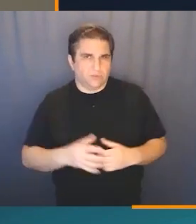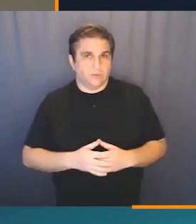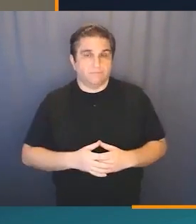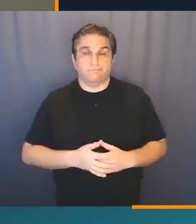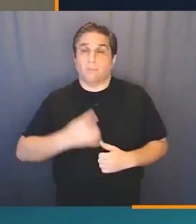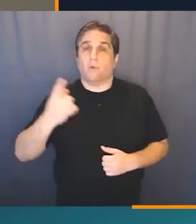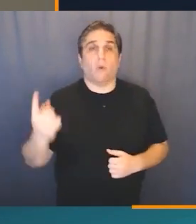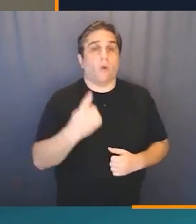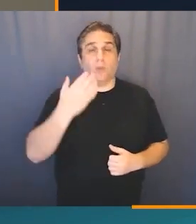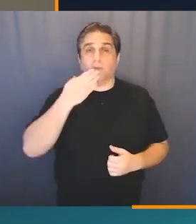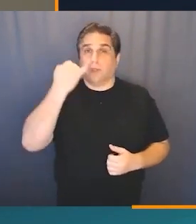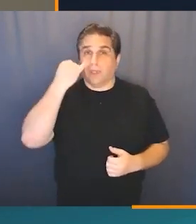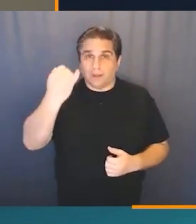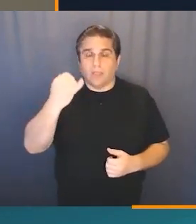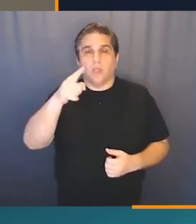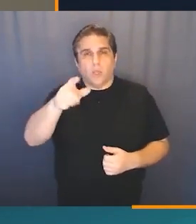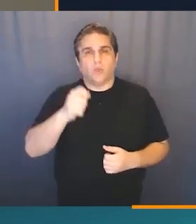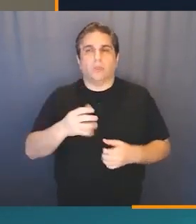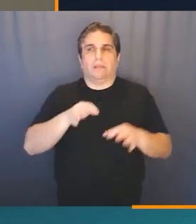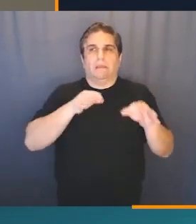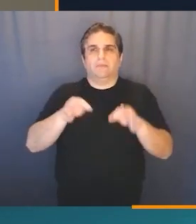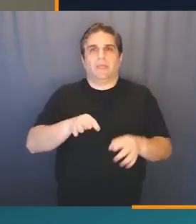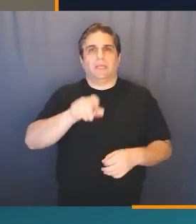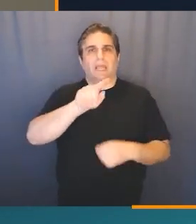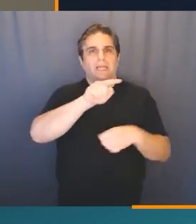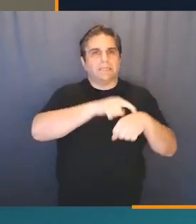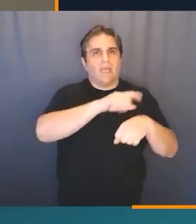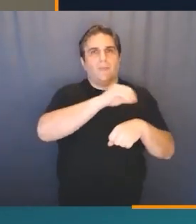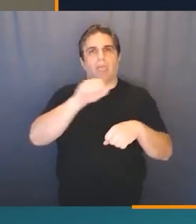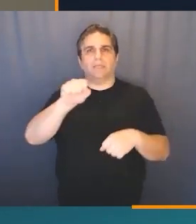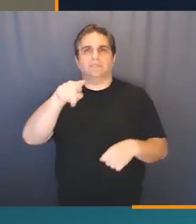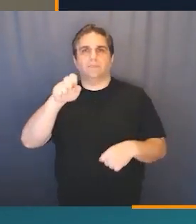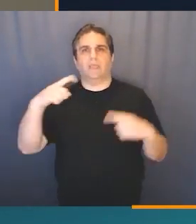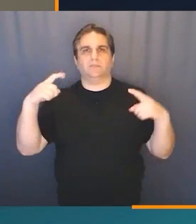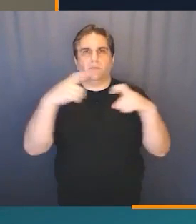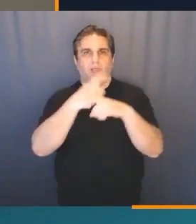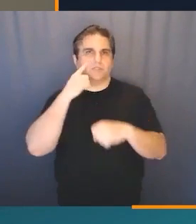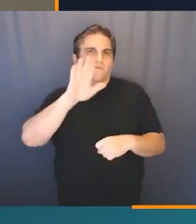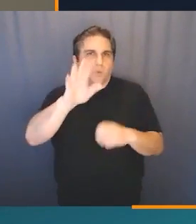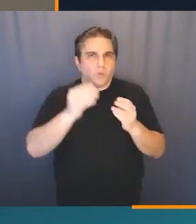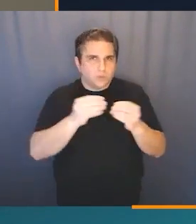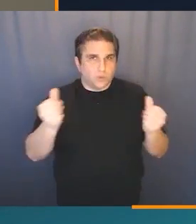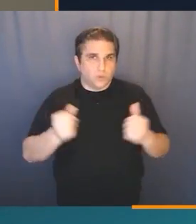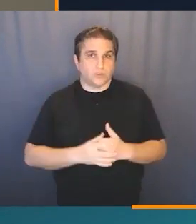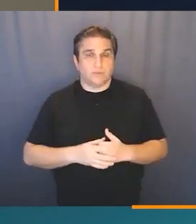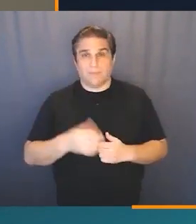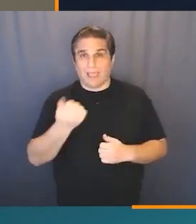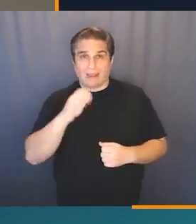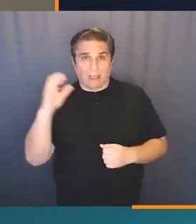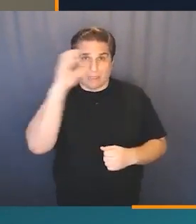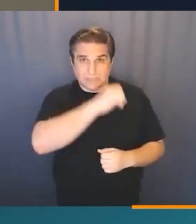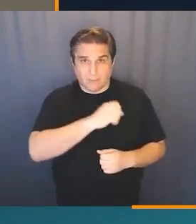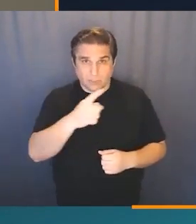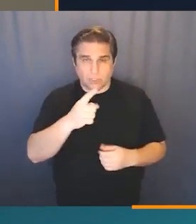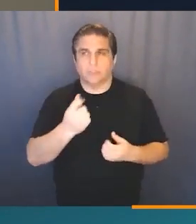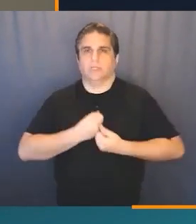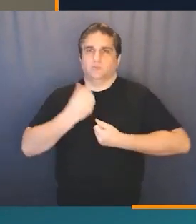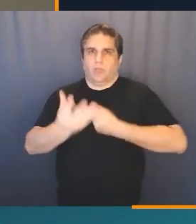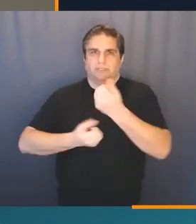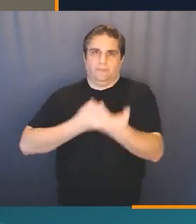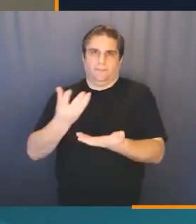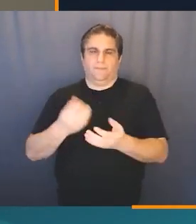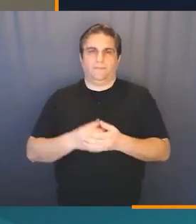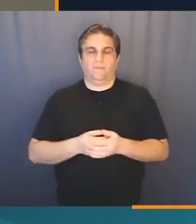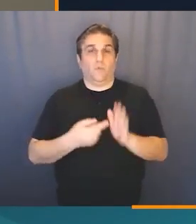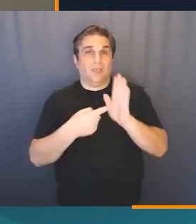optimal function. In any case, it's always a good idea to be able to talk about the time and space complexity of your solution